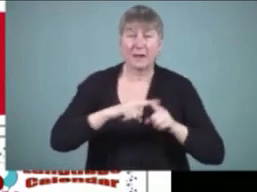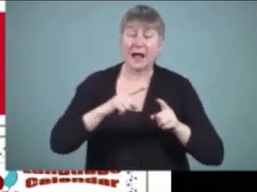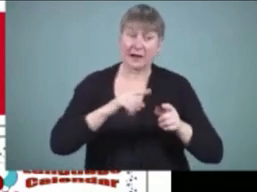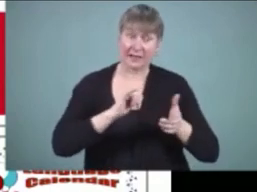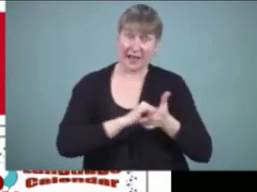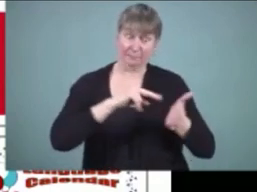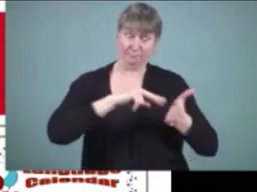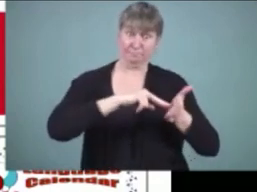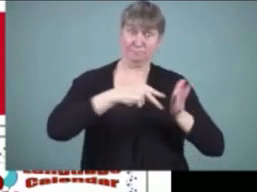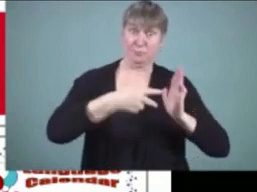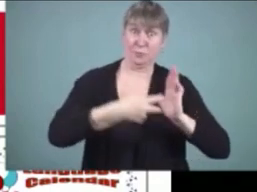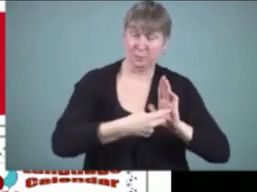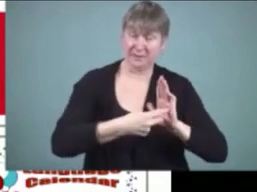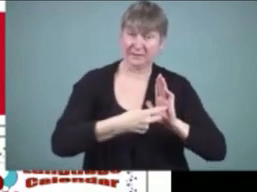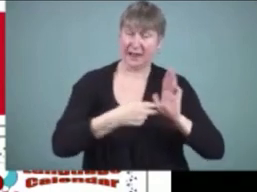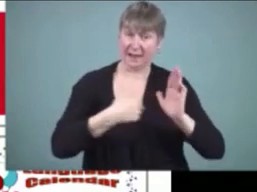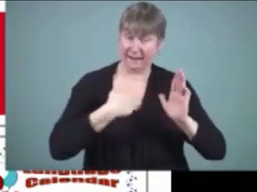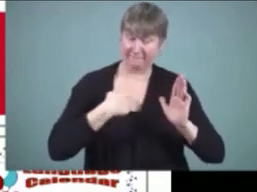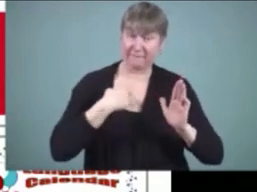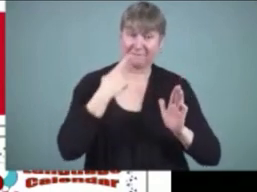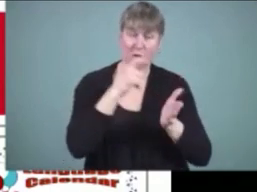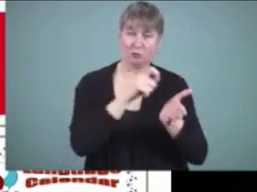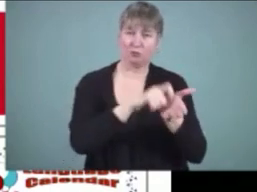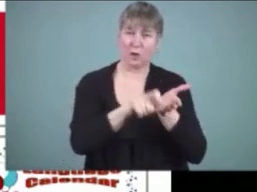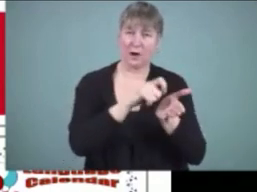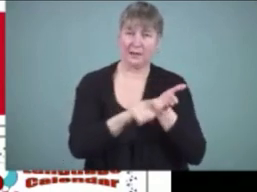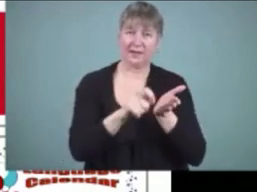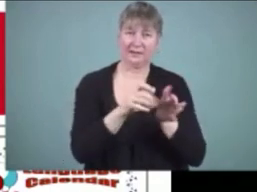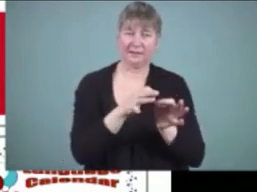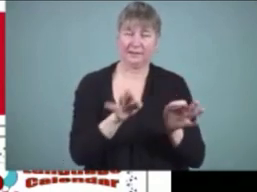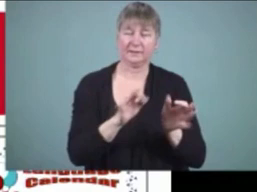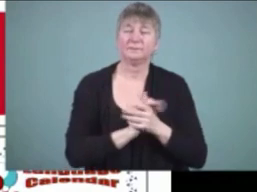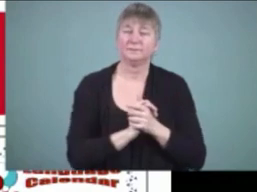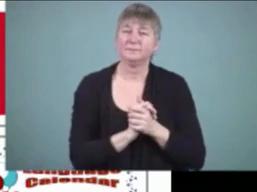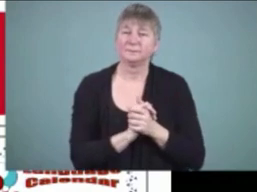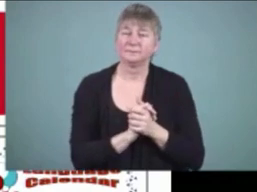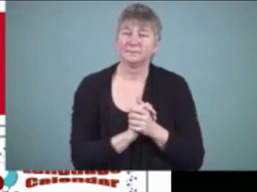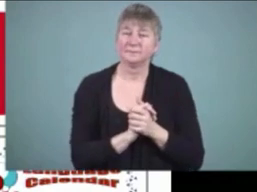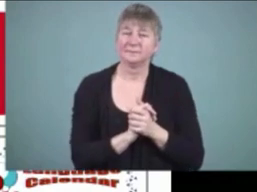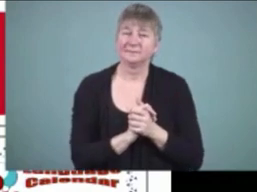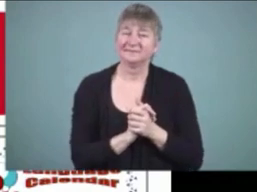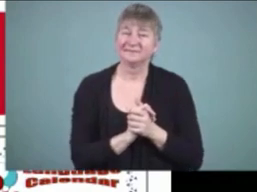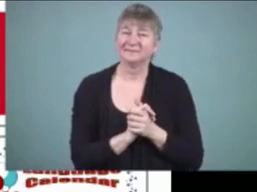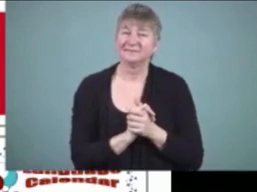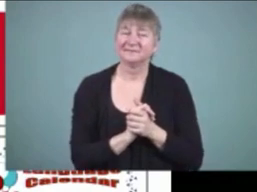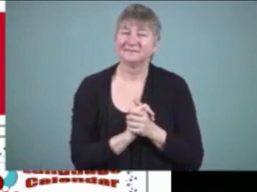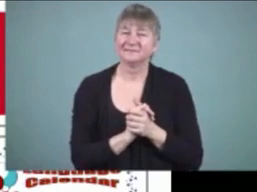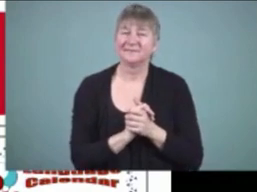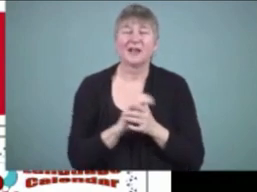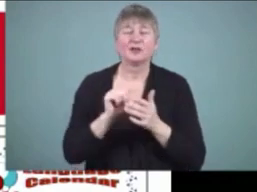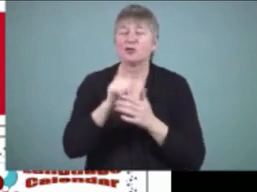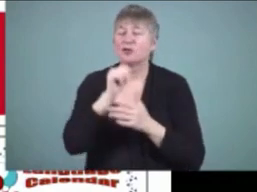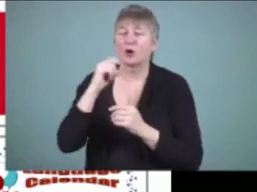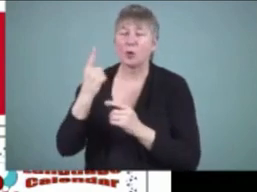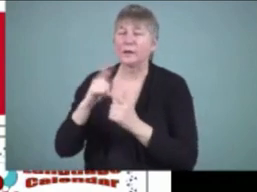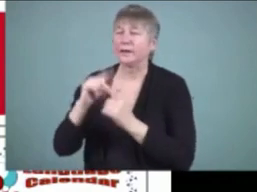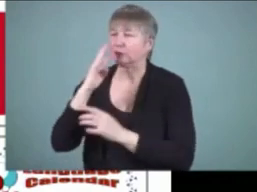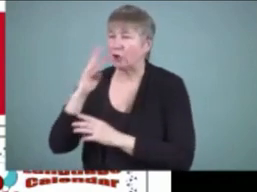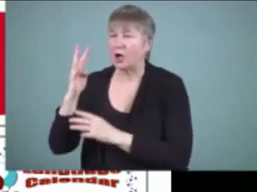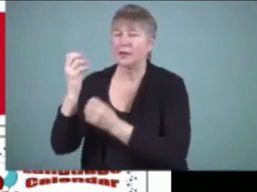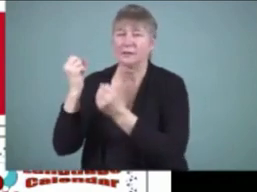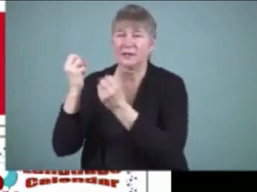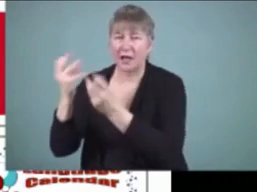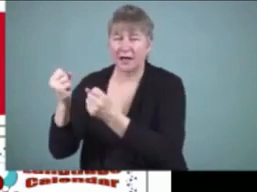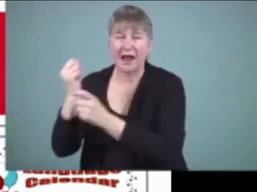on a daily basis that is purposeful for students so not just through the air ideas every day